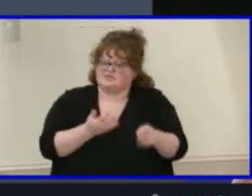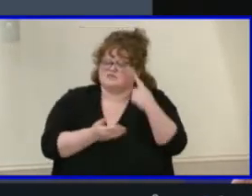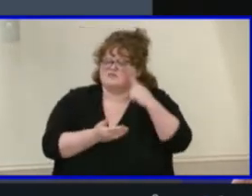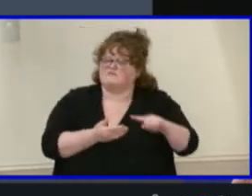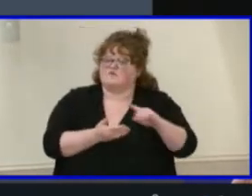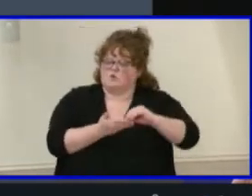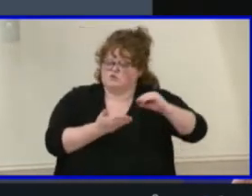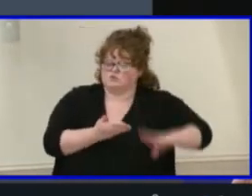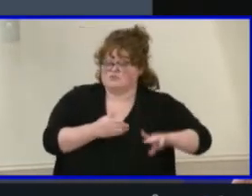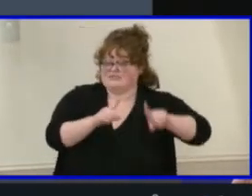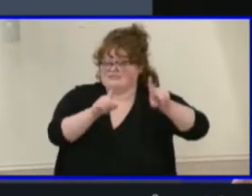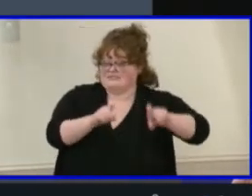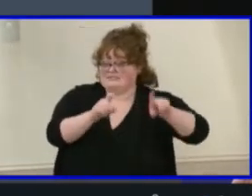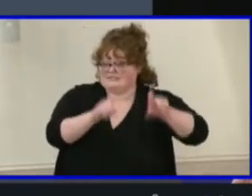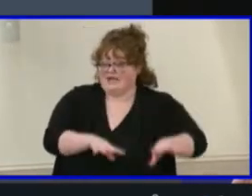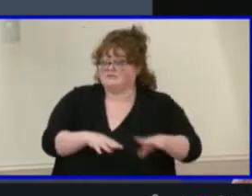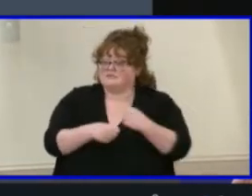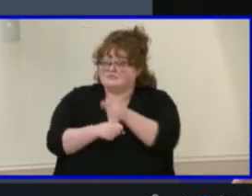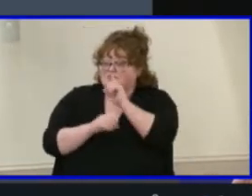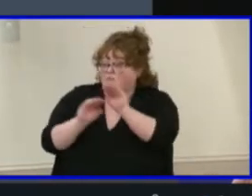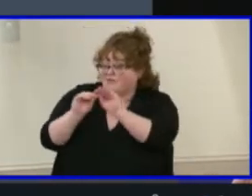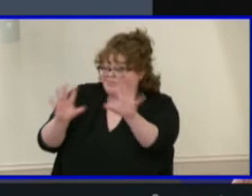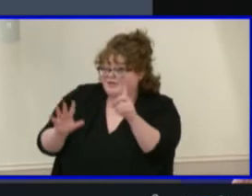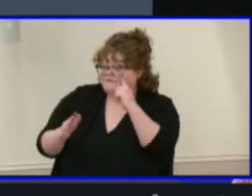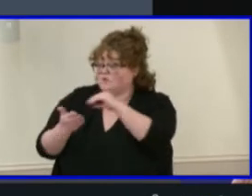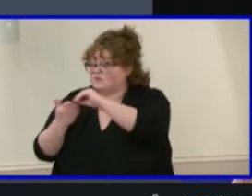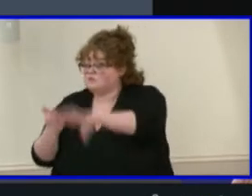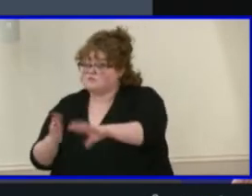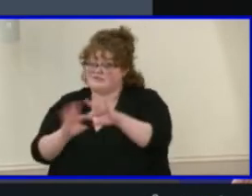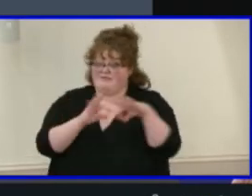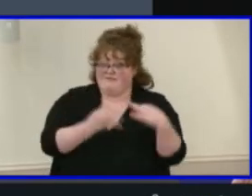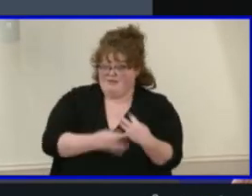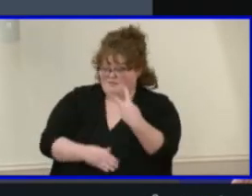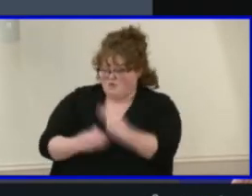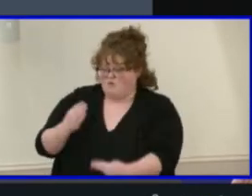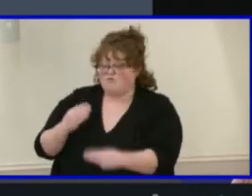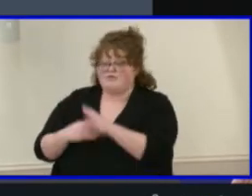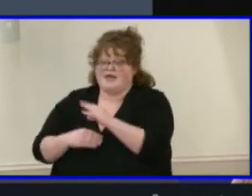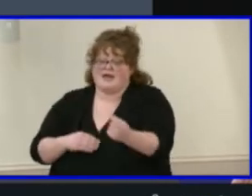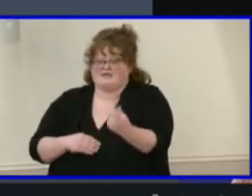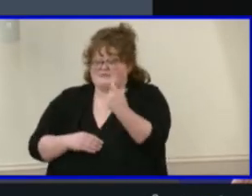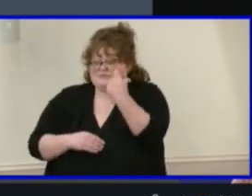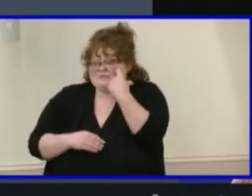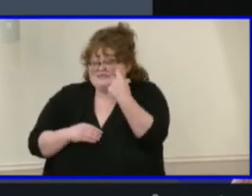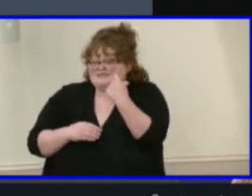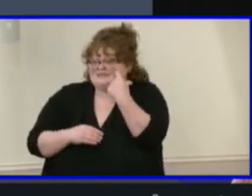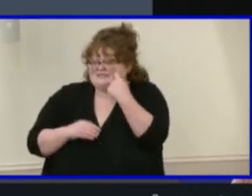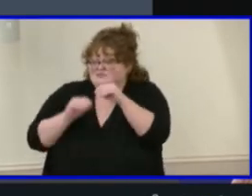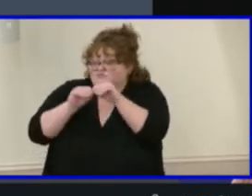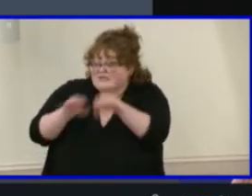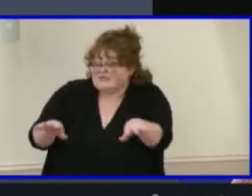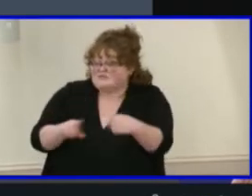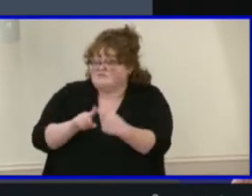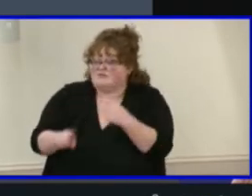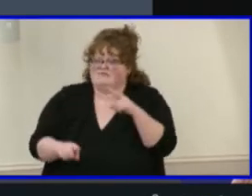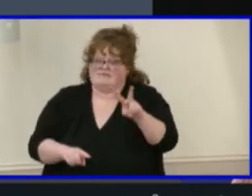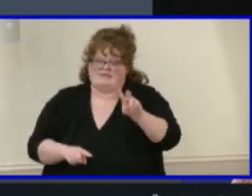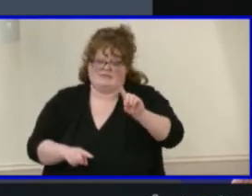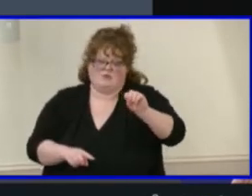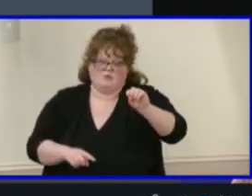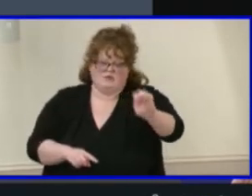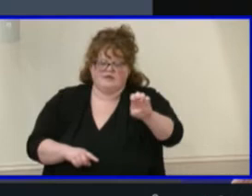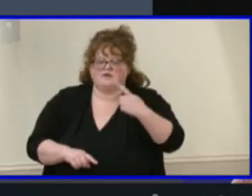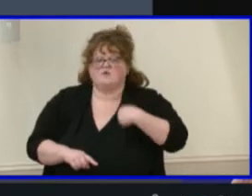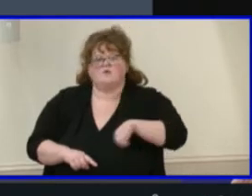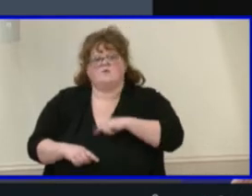requirement for students and families. And as a result of a very recent release by the Virginia Department of Education, we have made